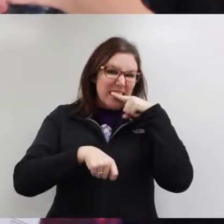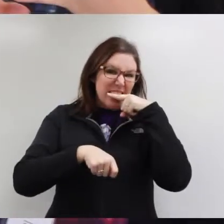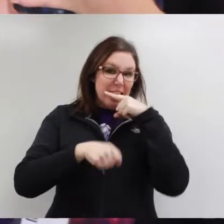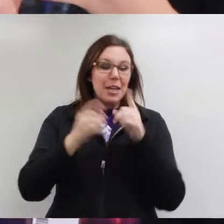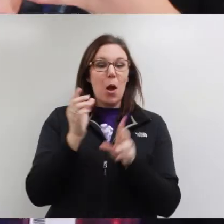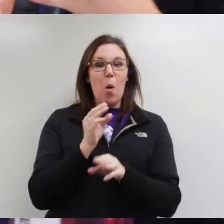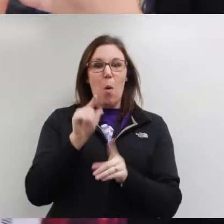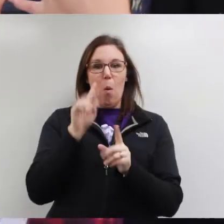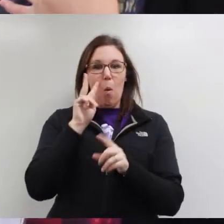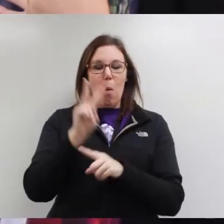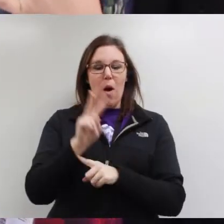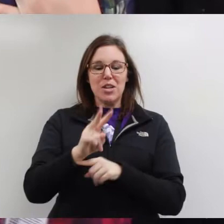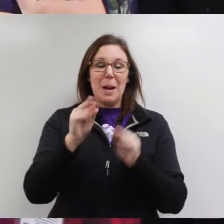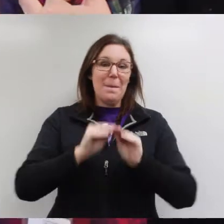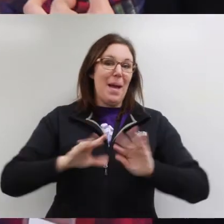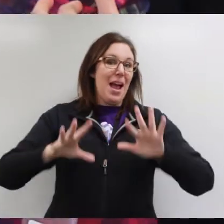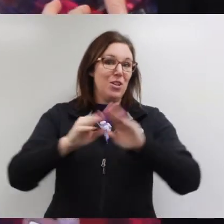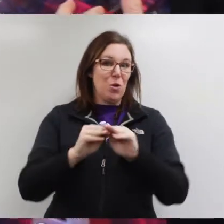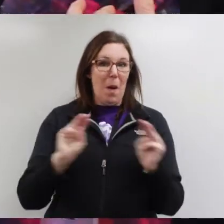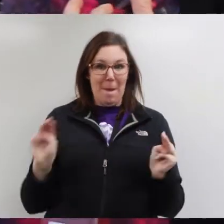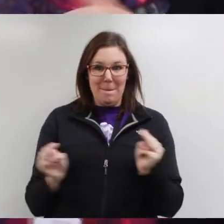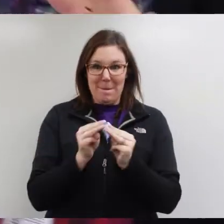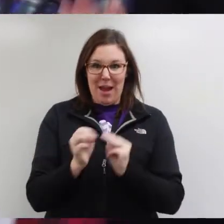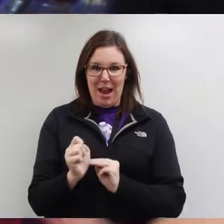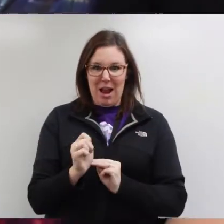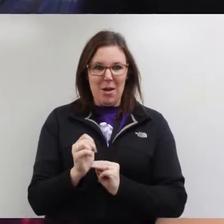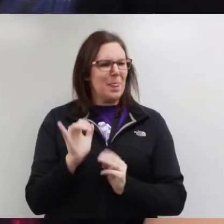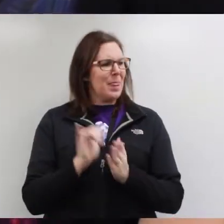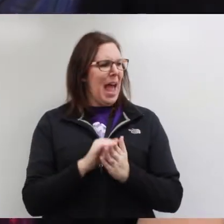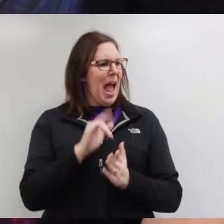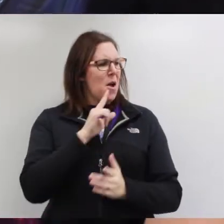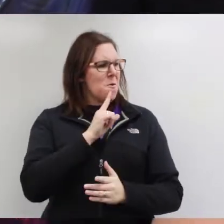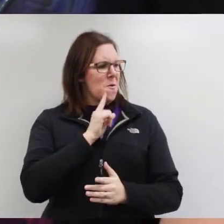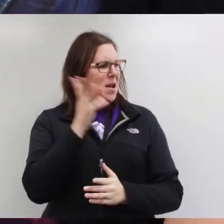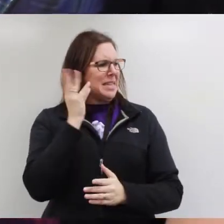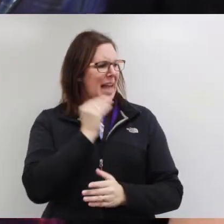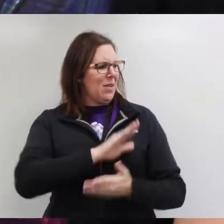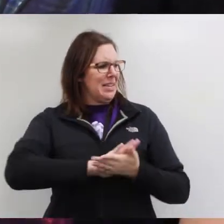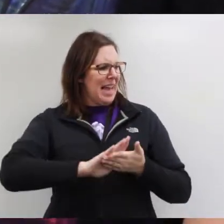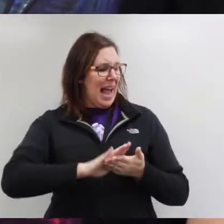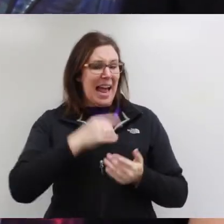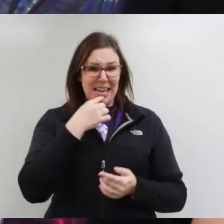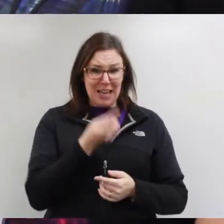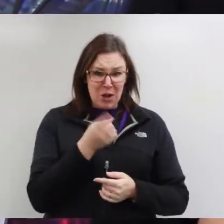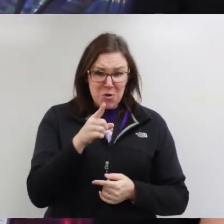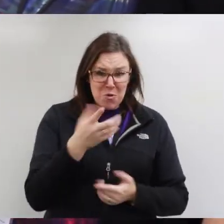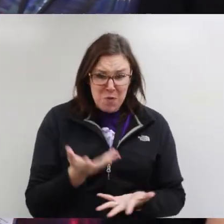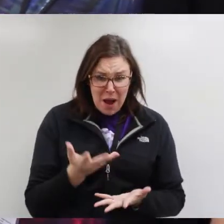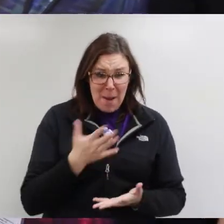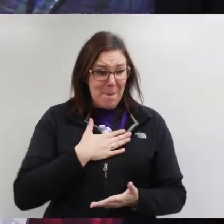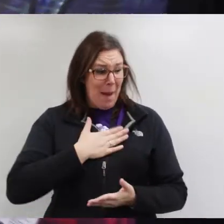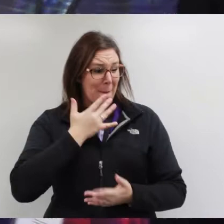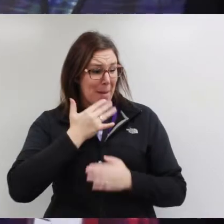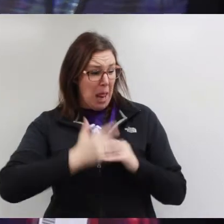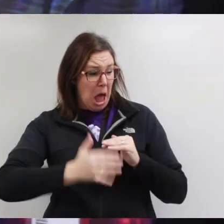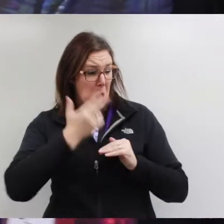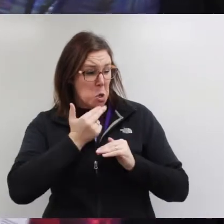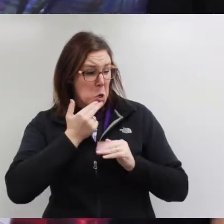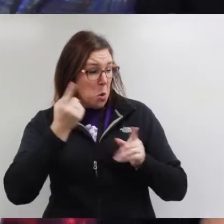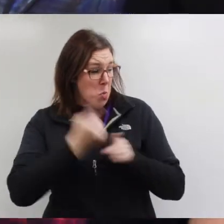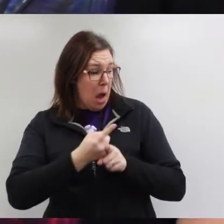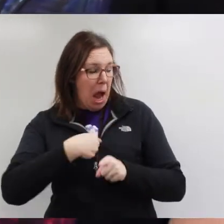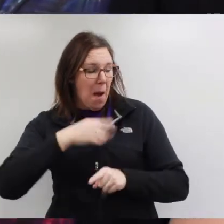and watching magical levitating magnets. Oh, that sounds mighty nice. I'll tell you what. If my blood